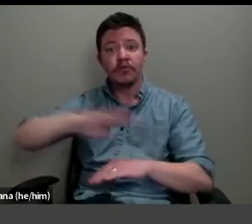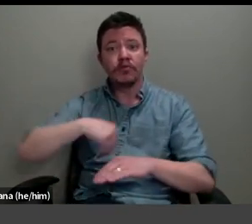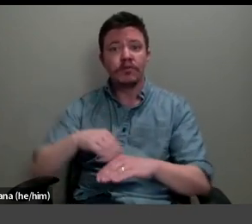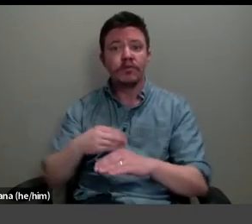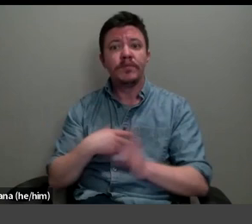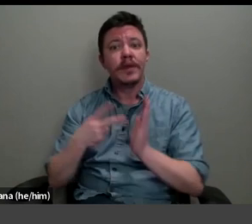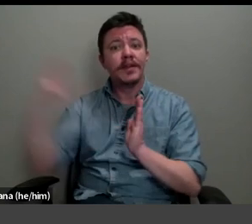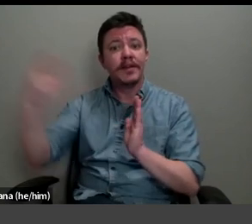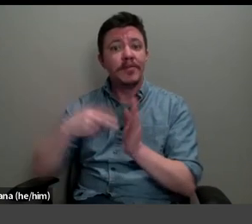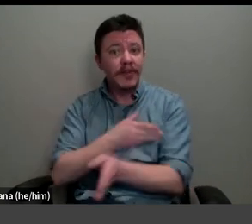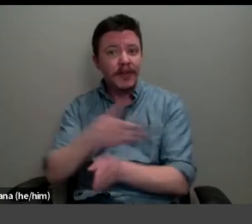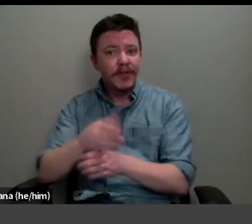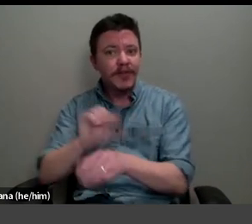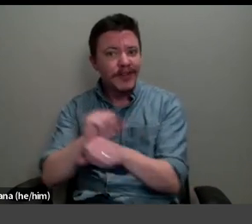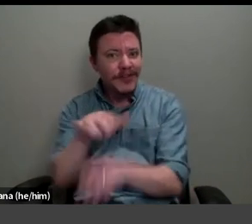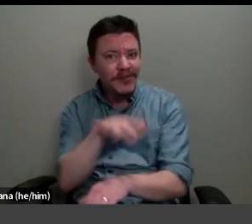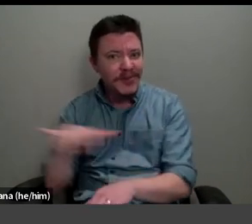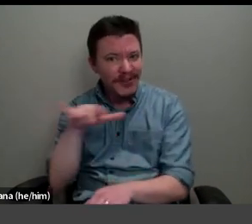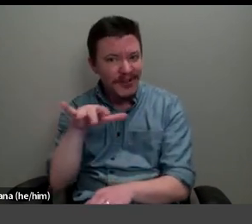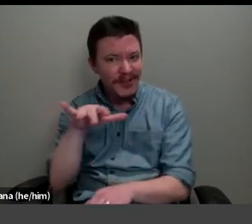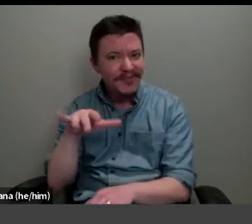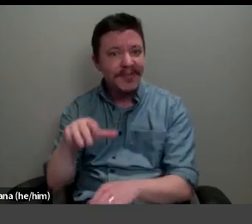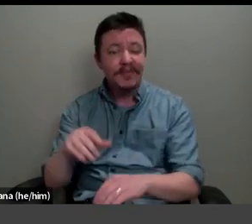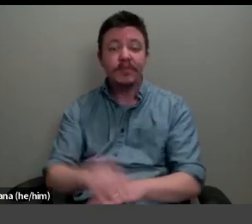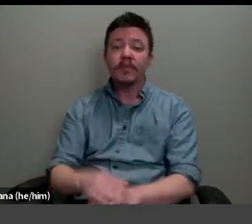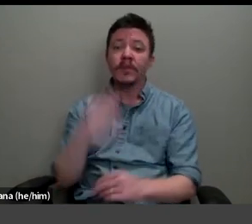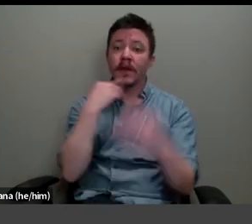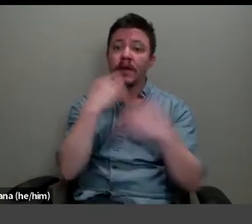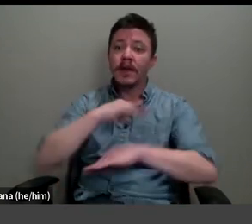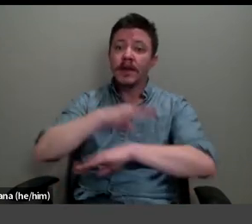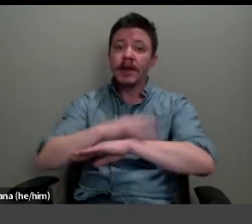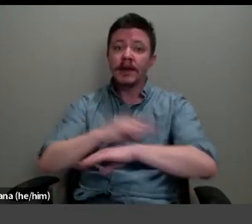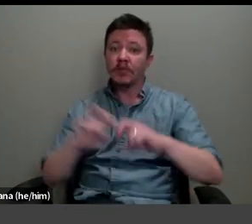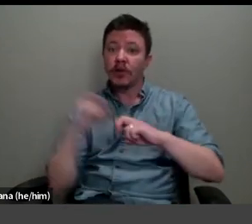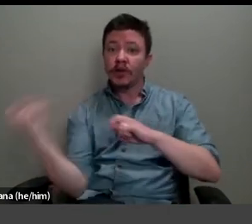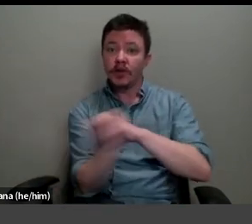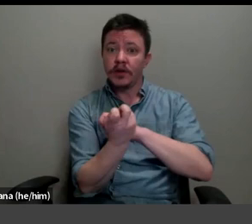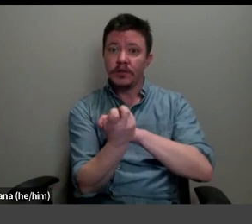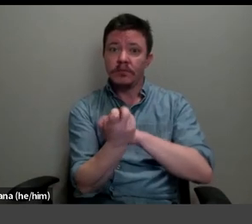professional workroom. The circular dining table and